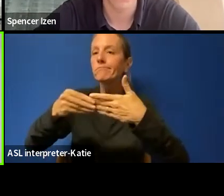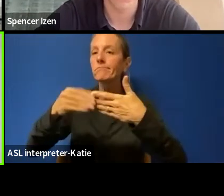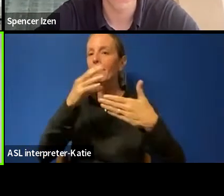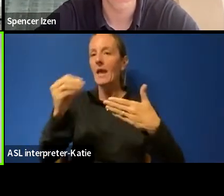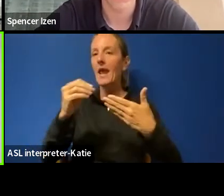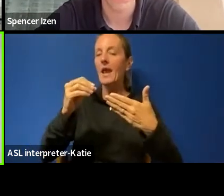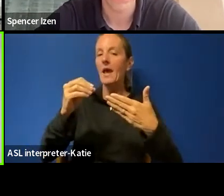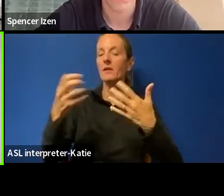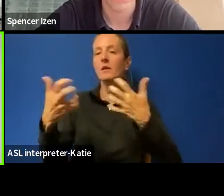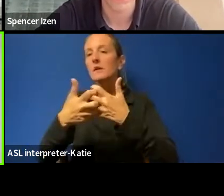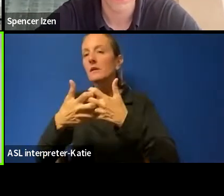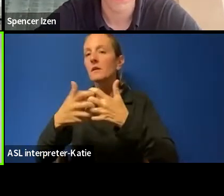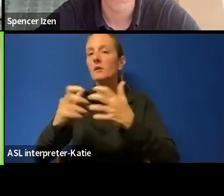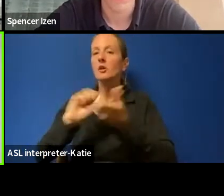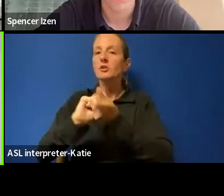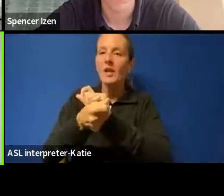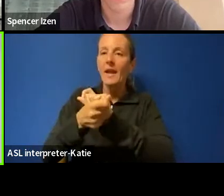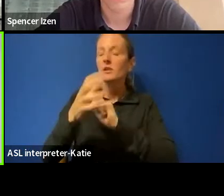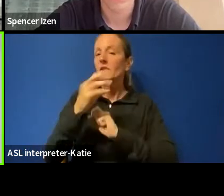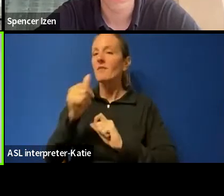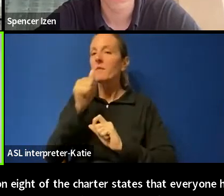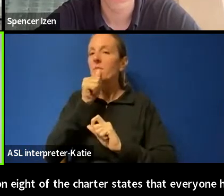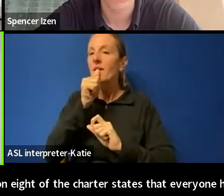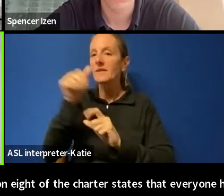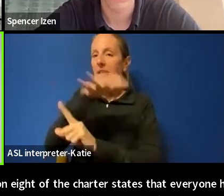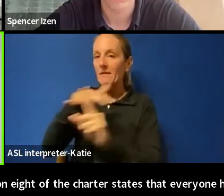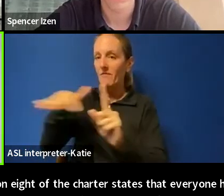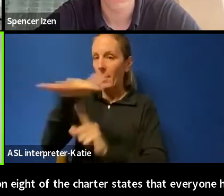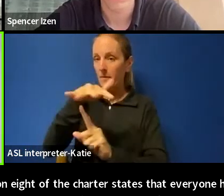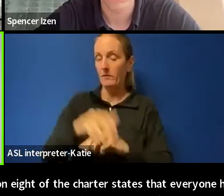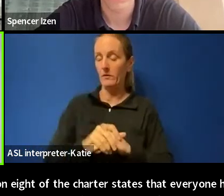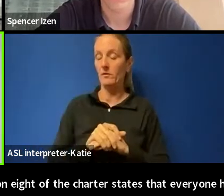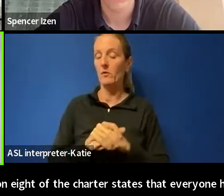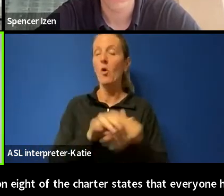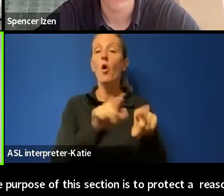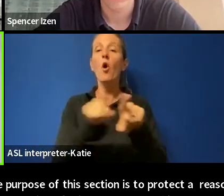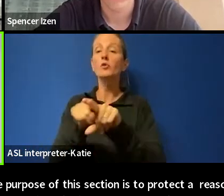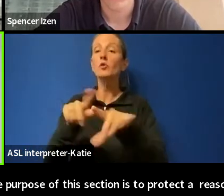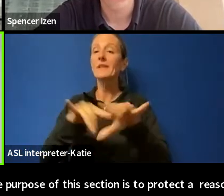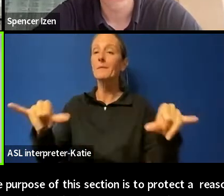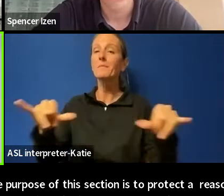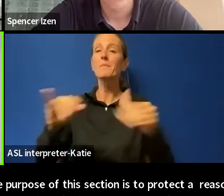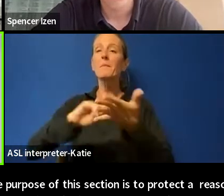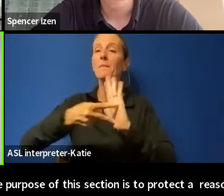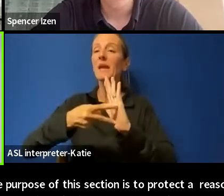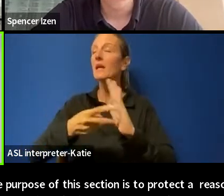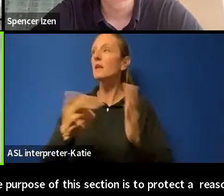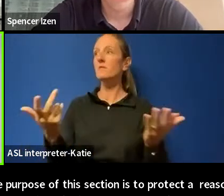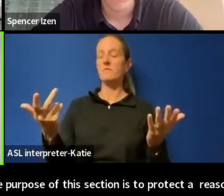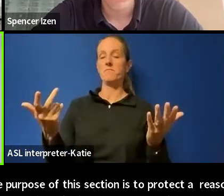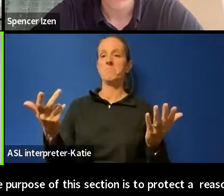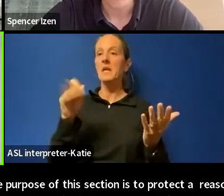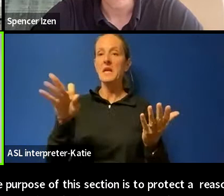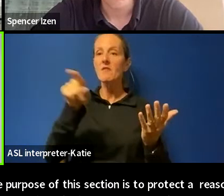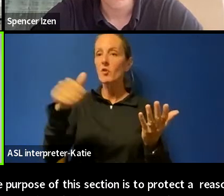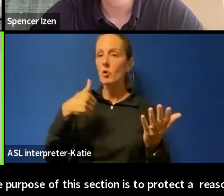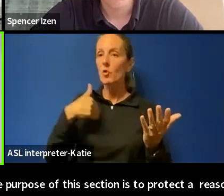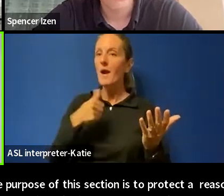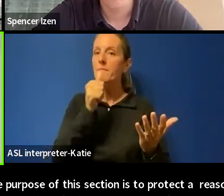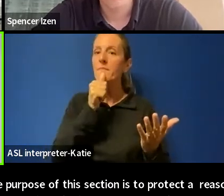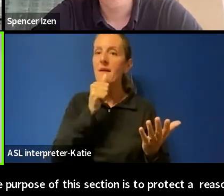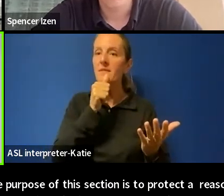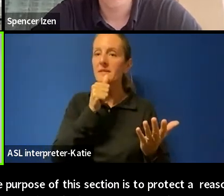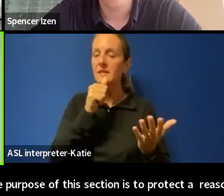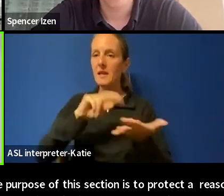in the privacy environment. It also means that someone doesn't have the same expectation of privacy in every single